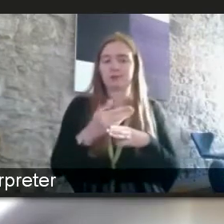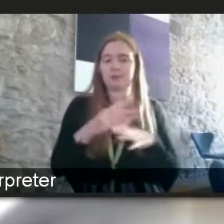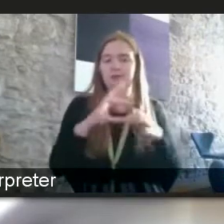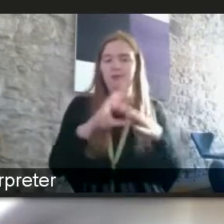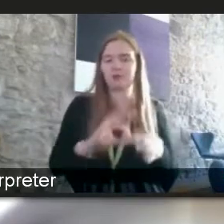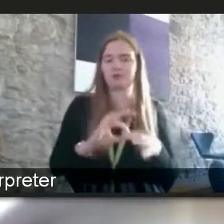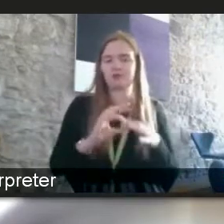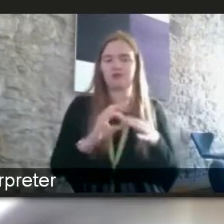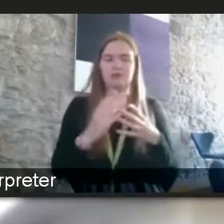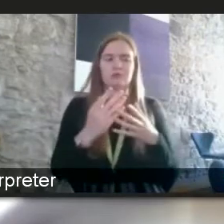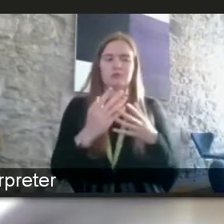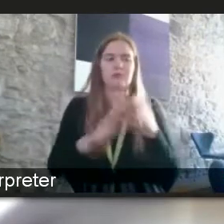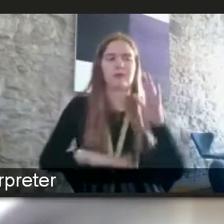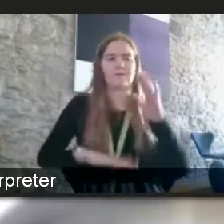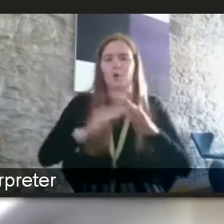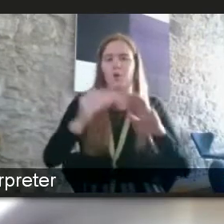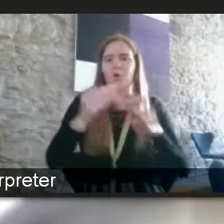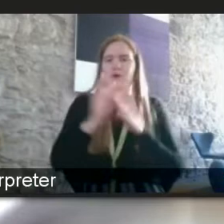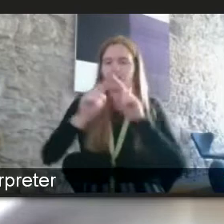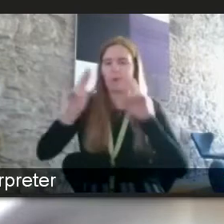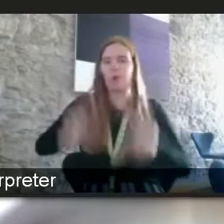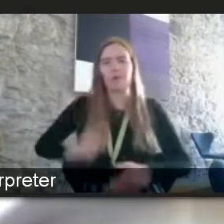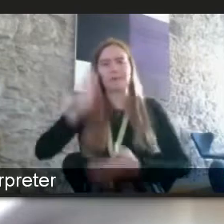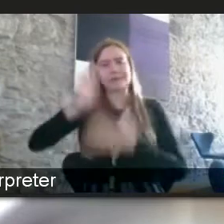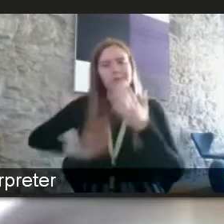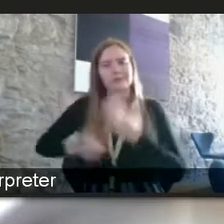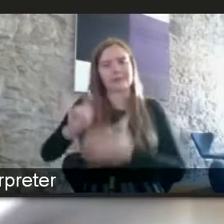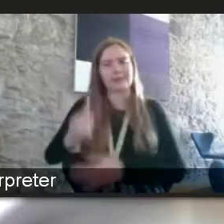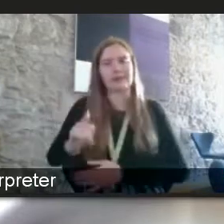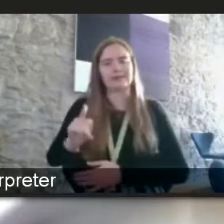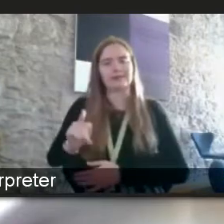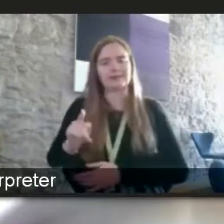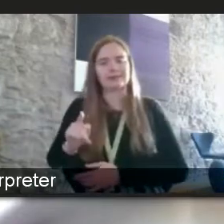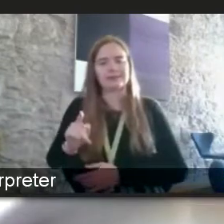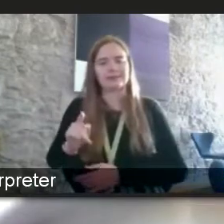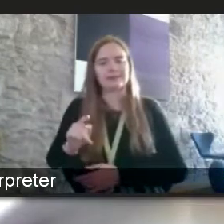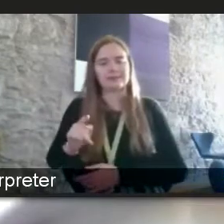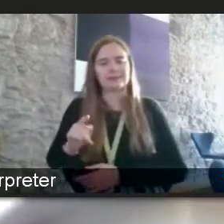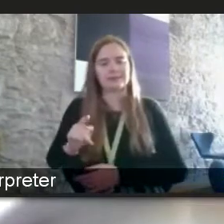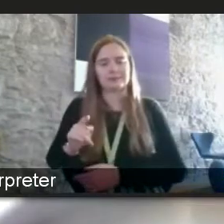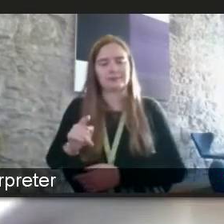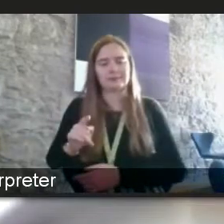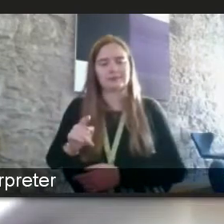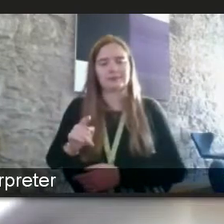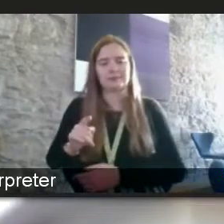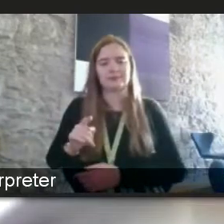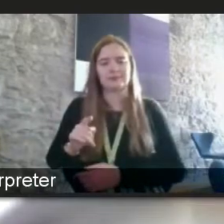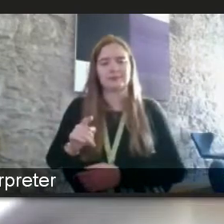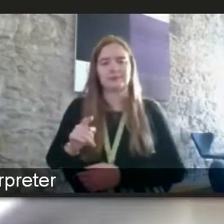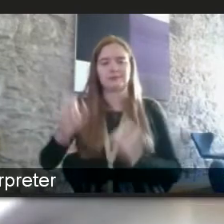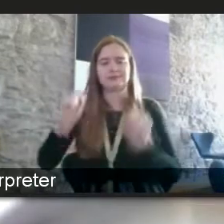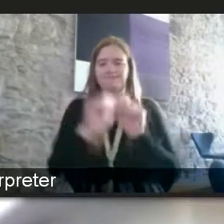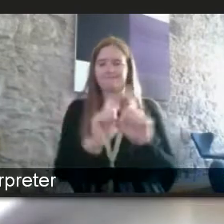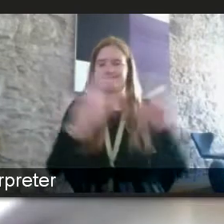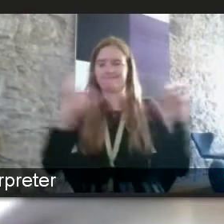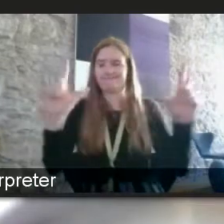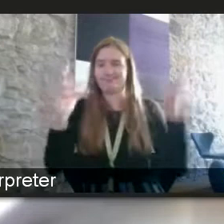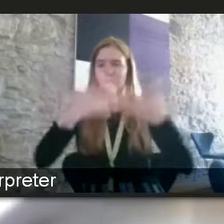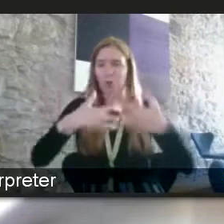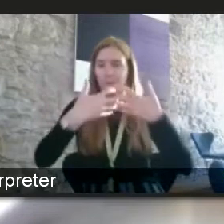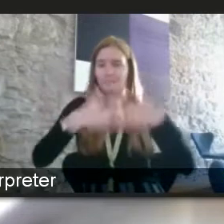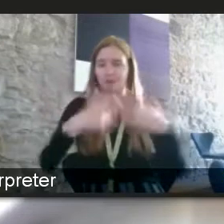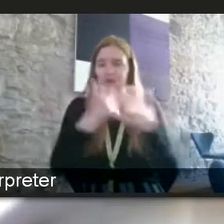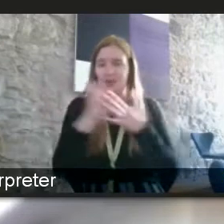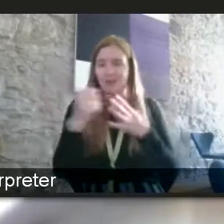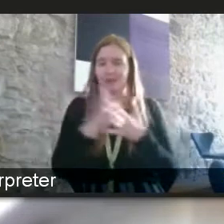you know the whole working from home experience you know it's you when display screen equipment regulations